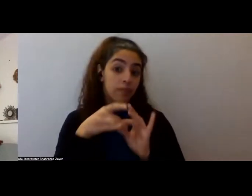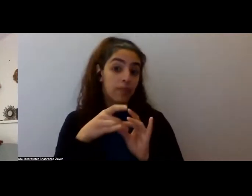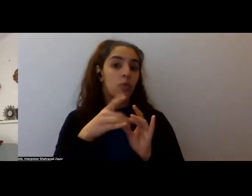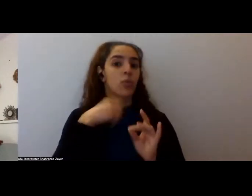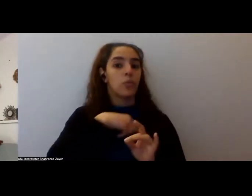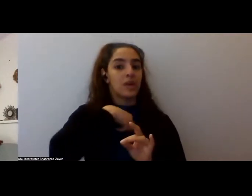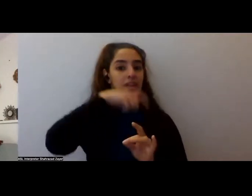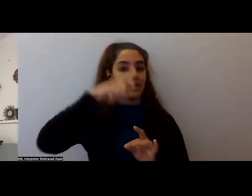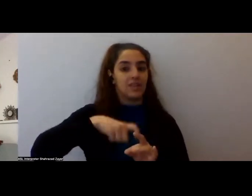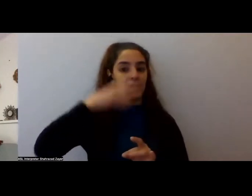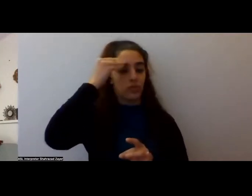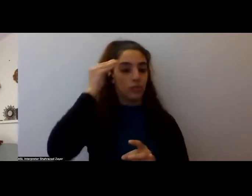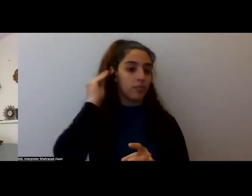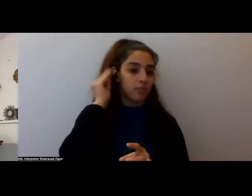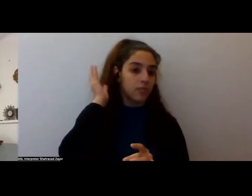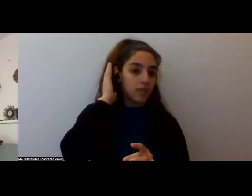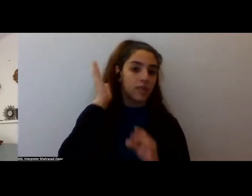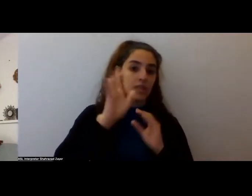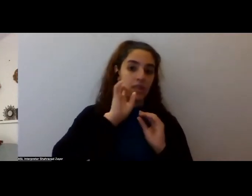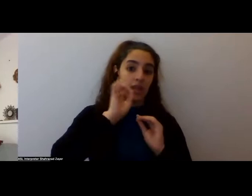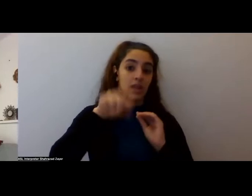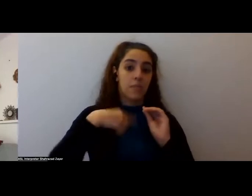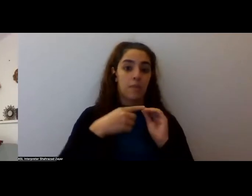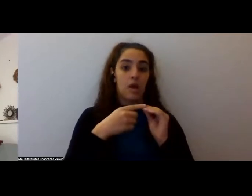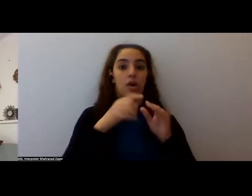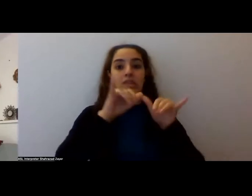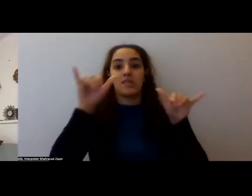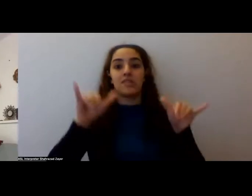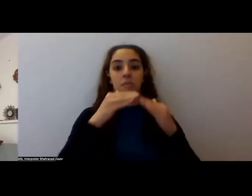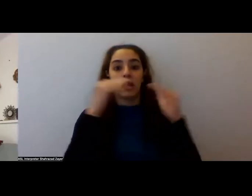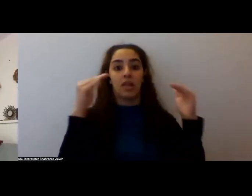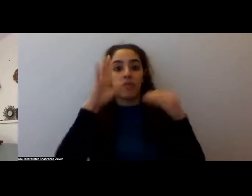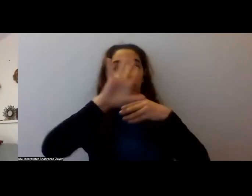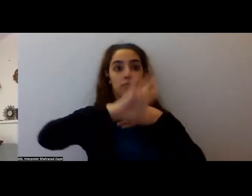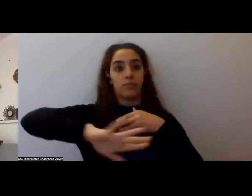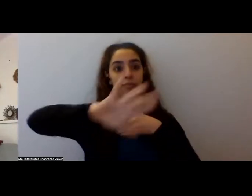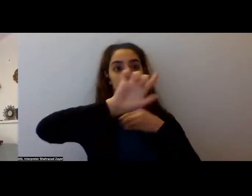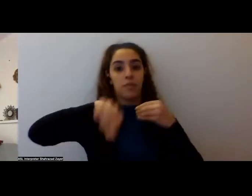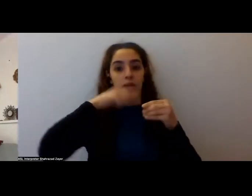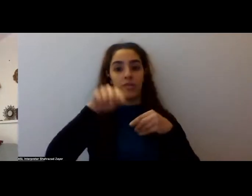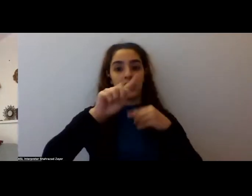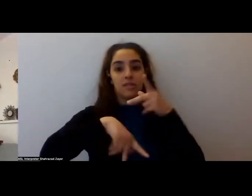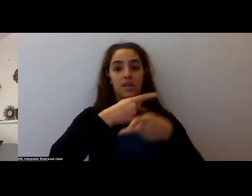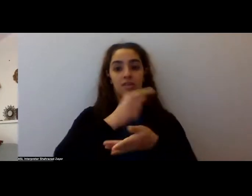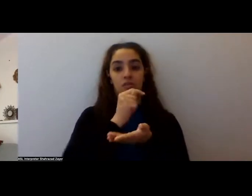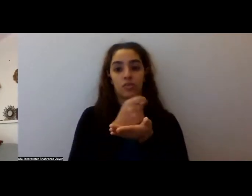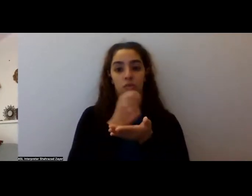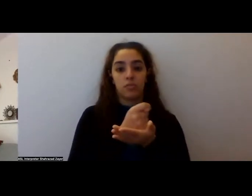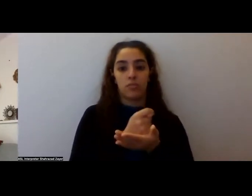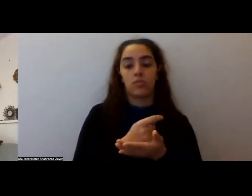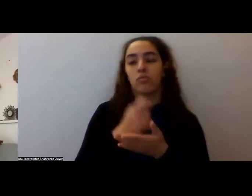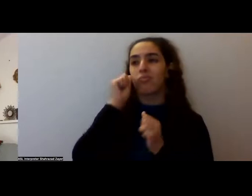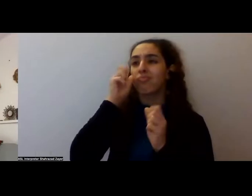on a systemic level around these, um, treatments? Um, an outstanding question. Thank you